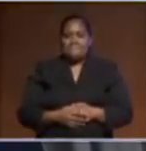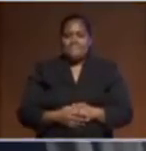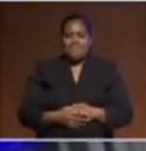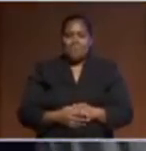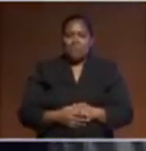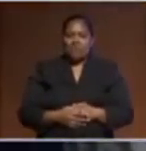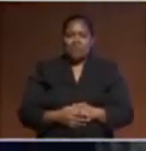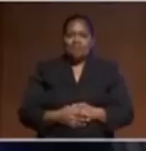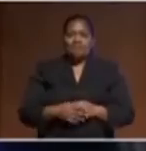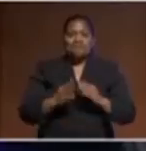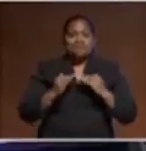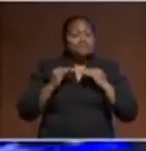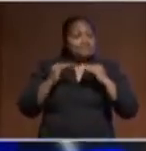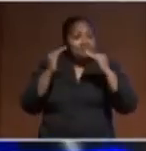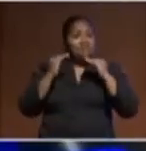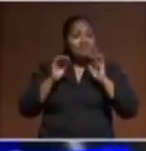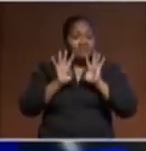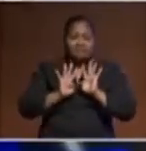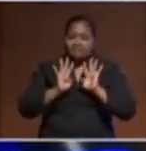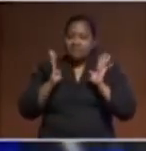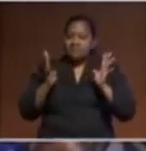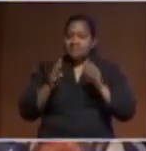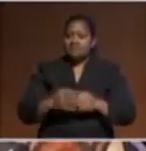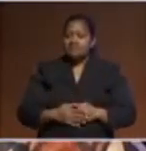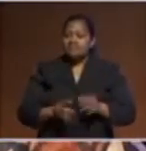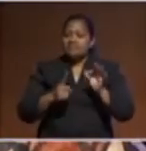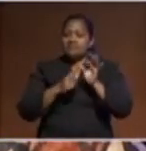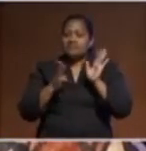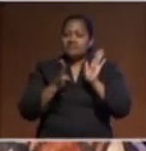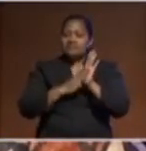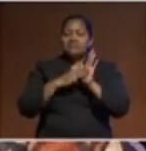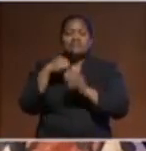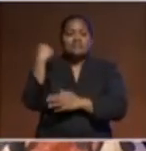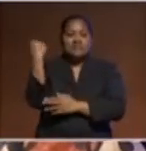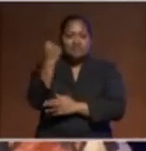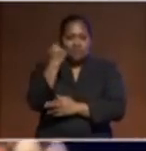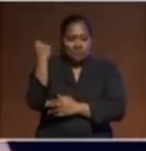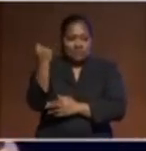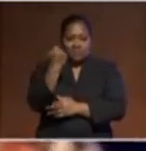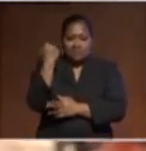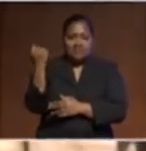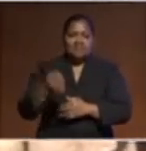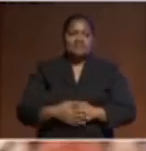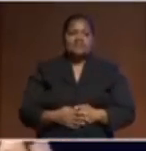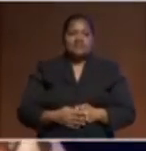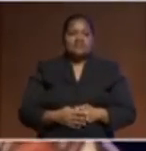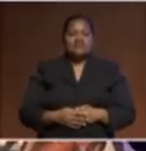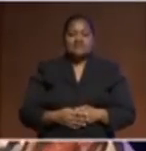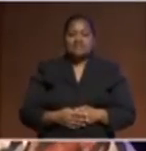Our next panelist is the Honorable Whia May, Naomi Mata'afa, the Prime Minister of the Independent State of Samoa.